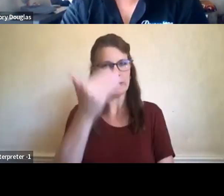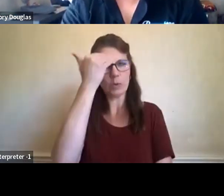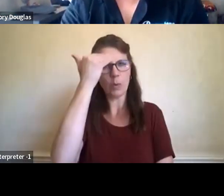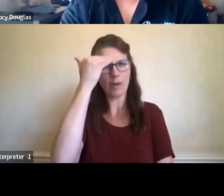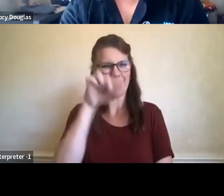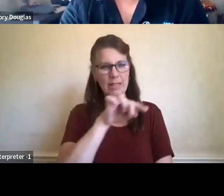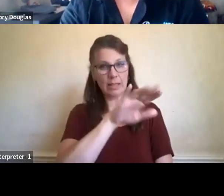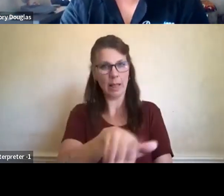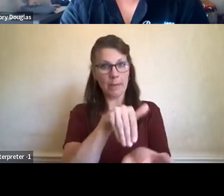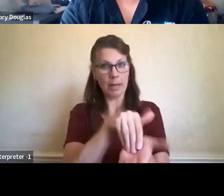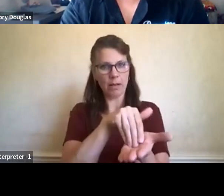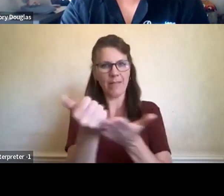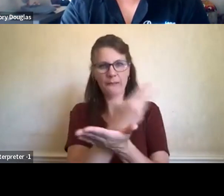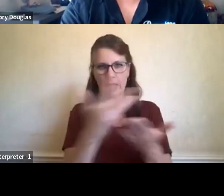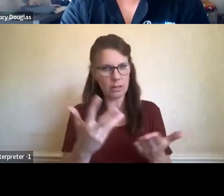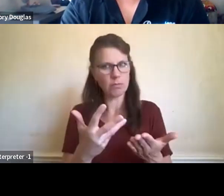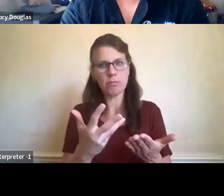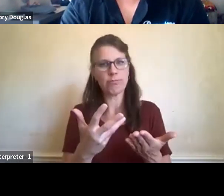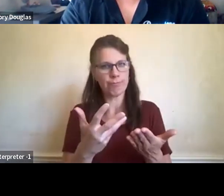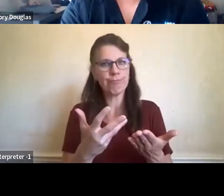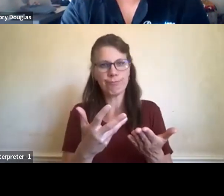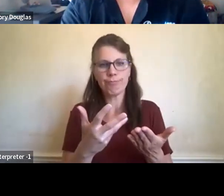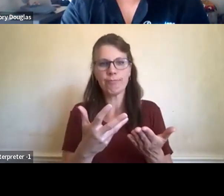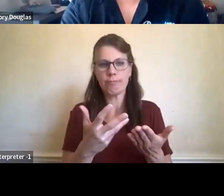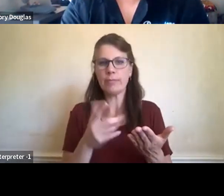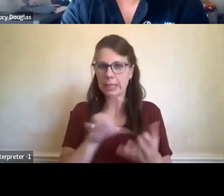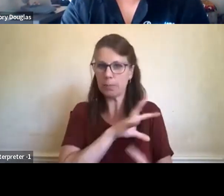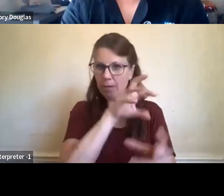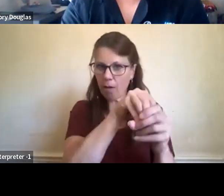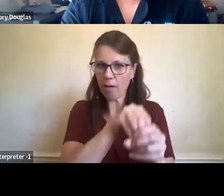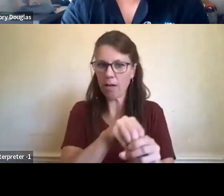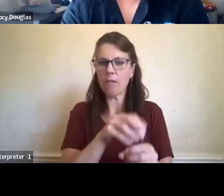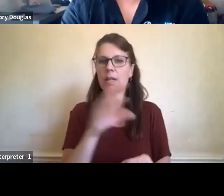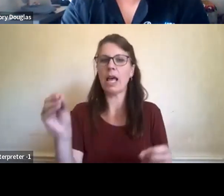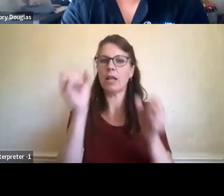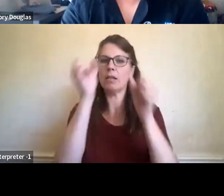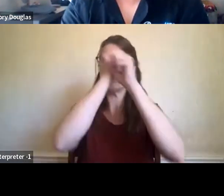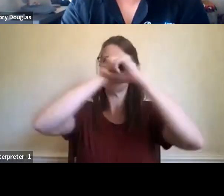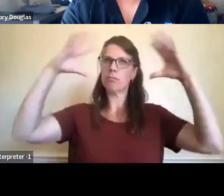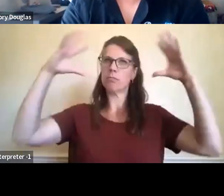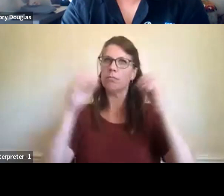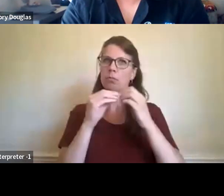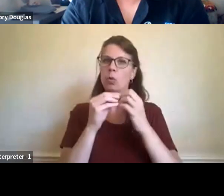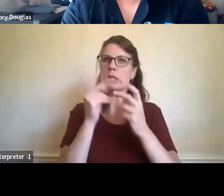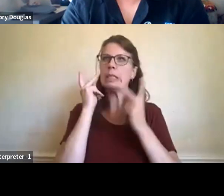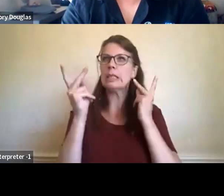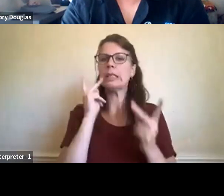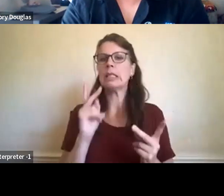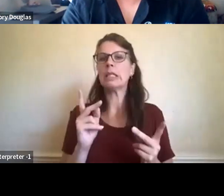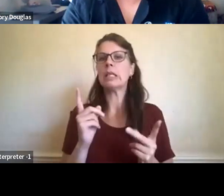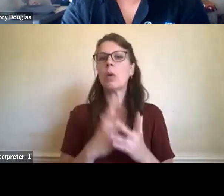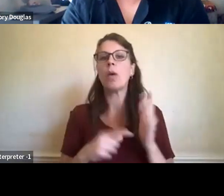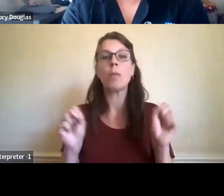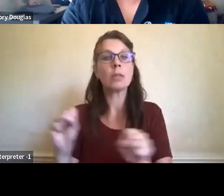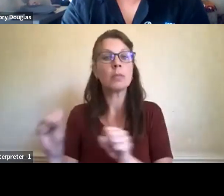you know, being, um, open to what things would look like when you're trying to work with the indigenous people, like